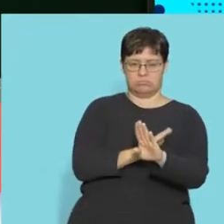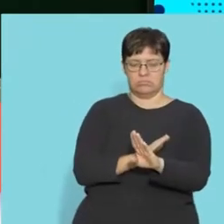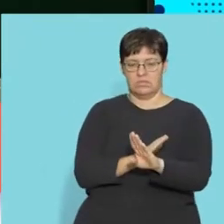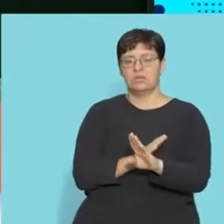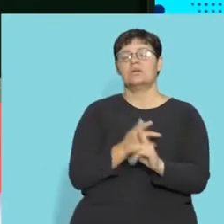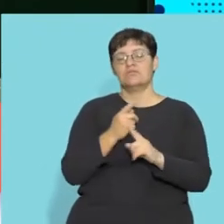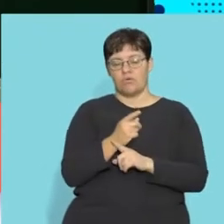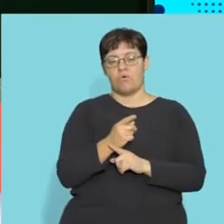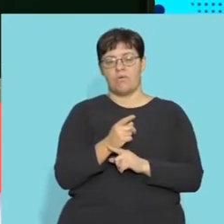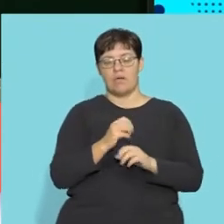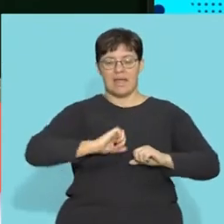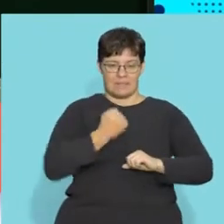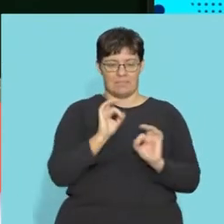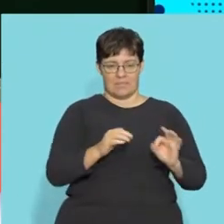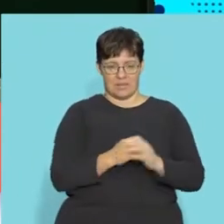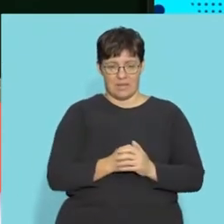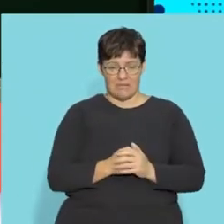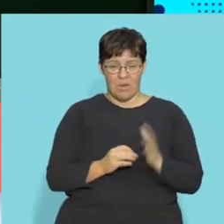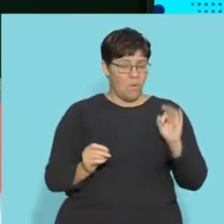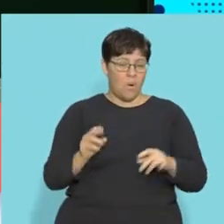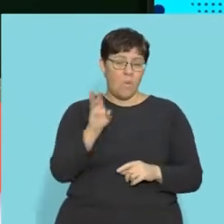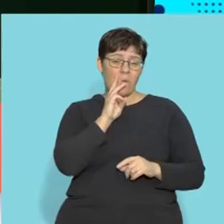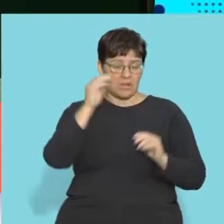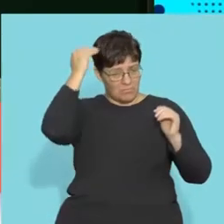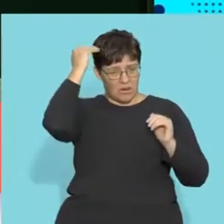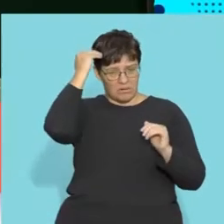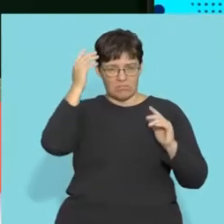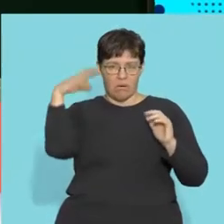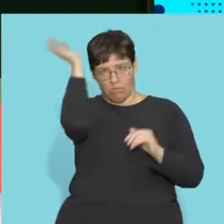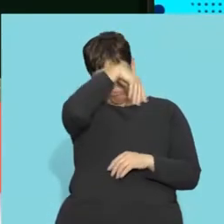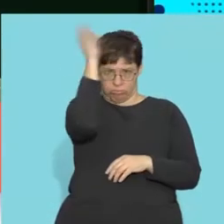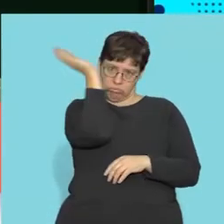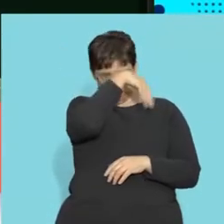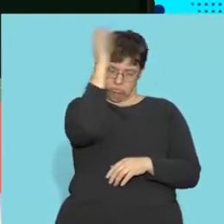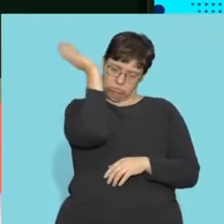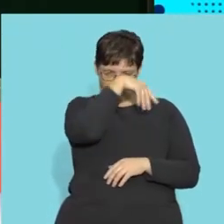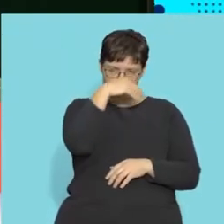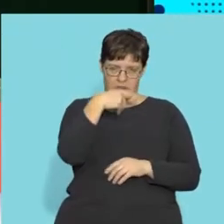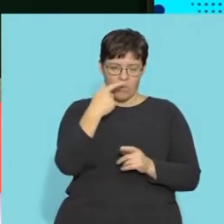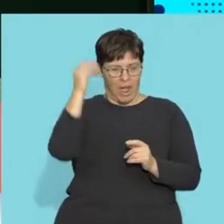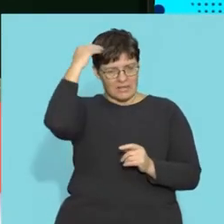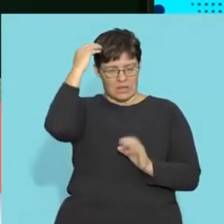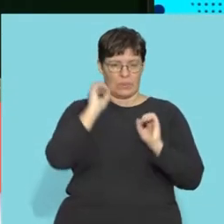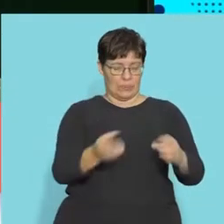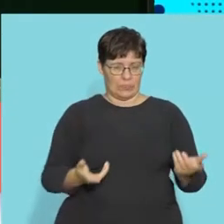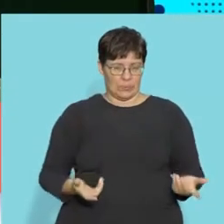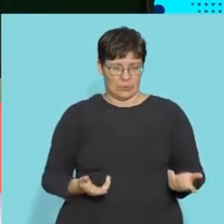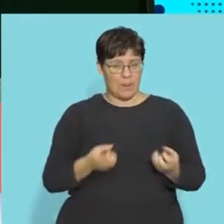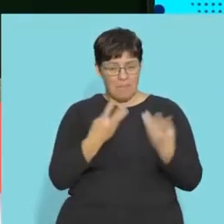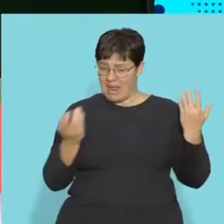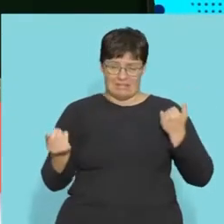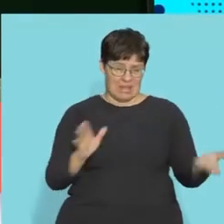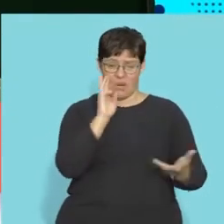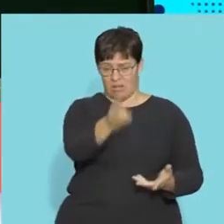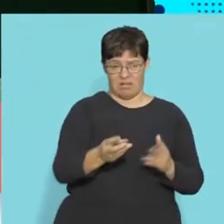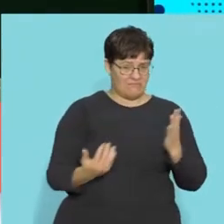there like it's shock absorption and it's kept in place right imagine if you didn't have a skull and your brain was flopping around like this above